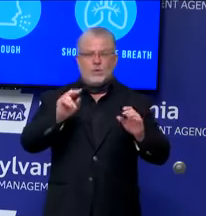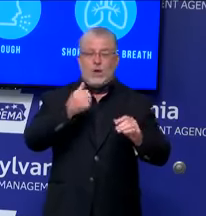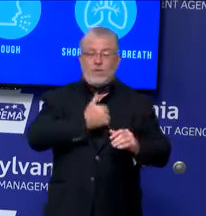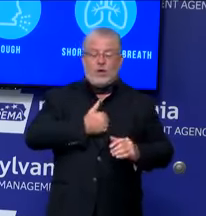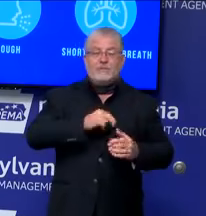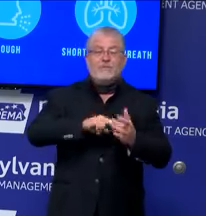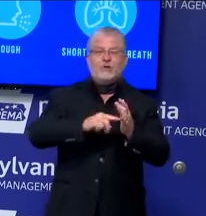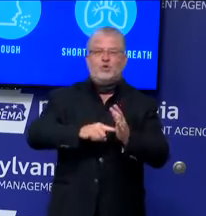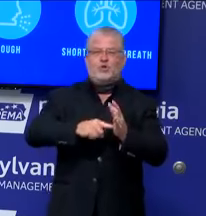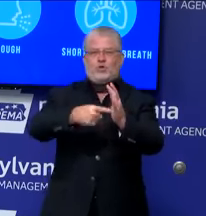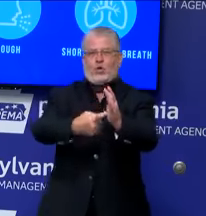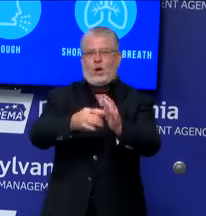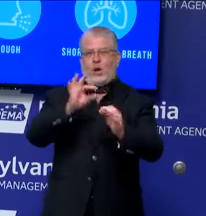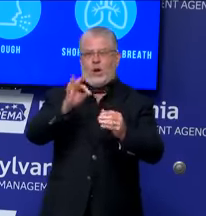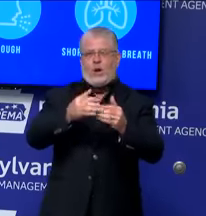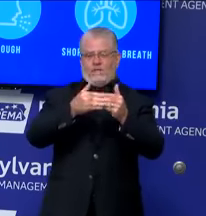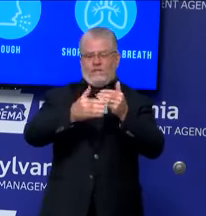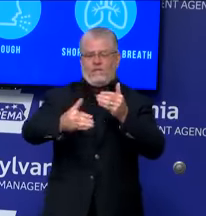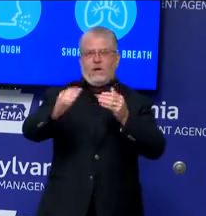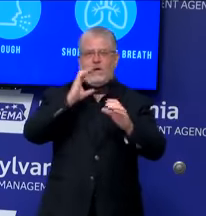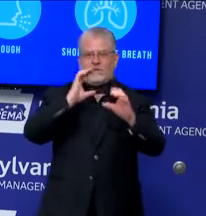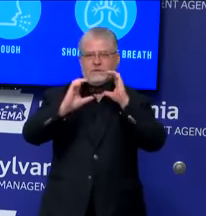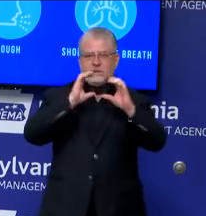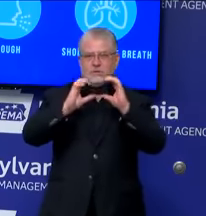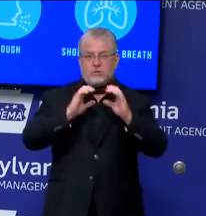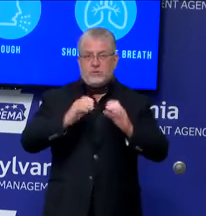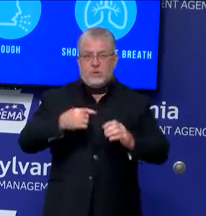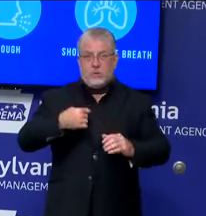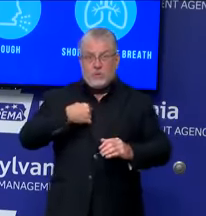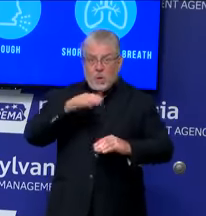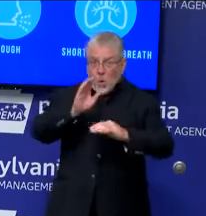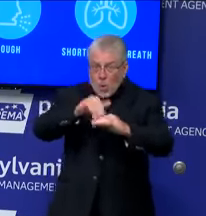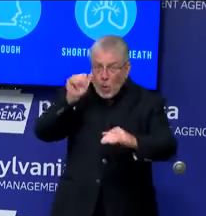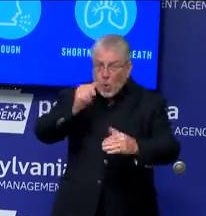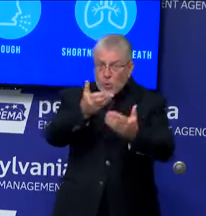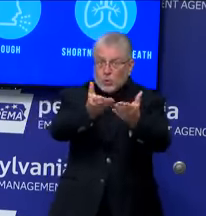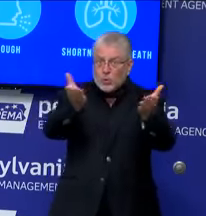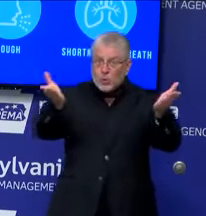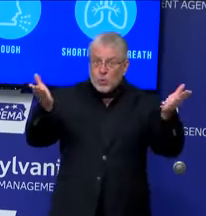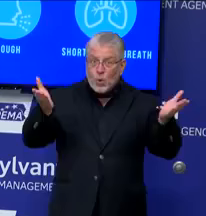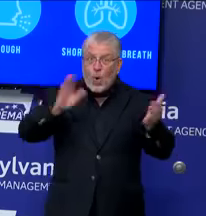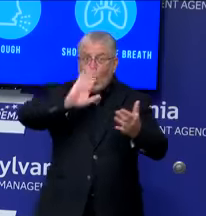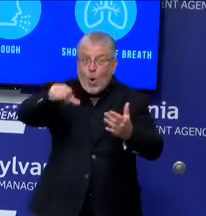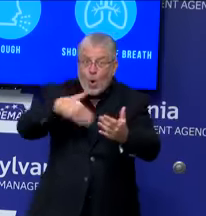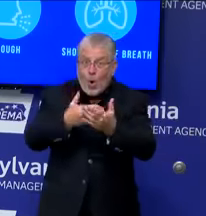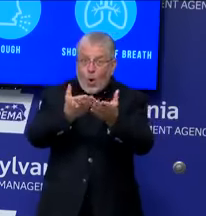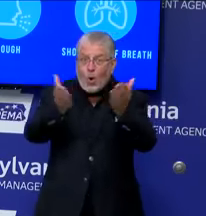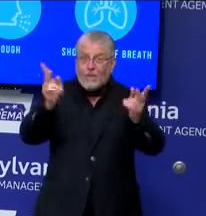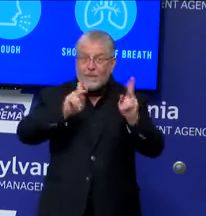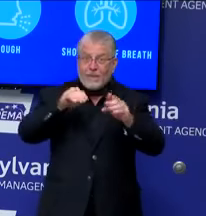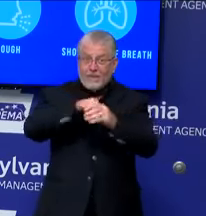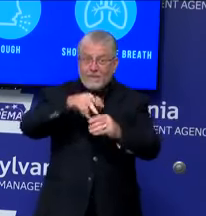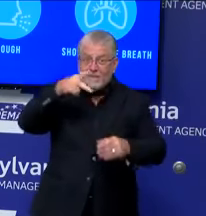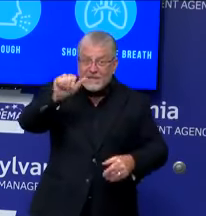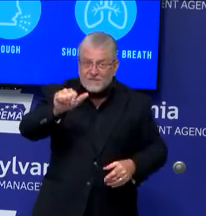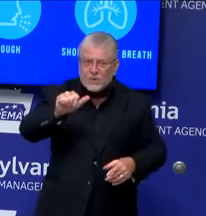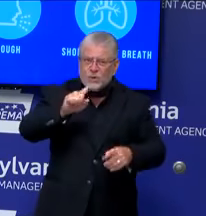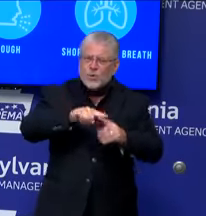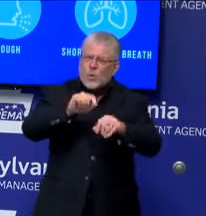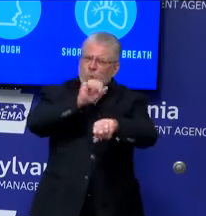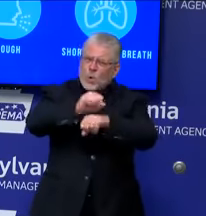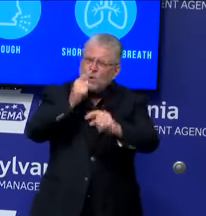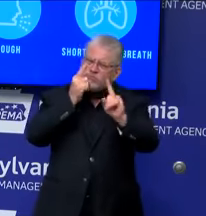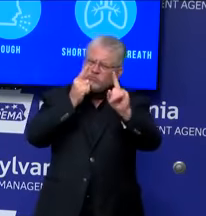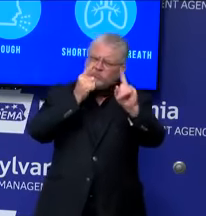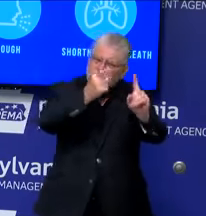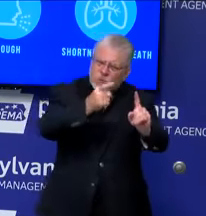I call on you. I call on you and all Pennsylvanians to work towards a spirit of not